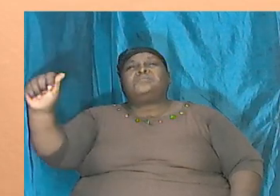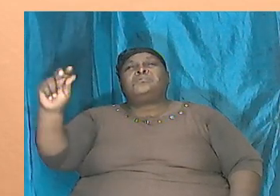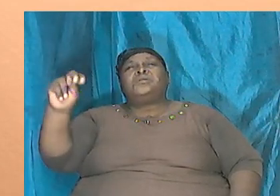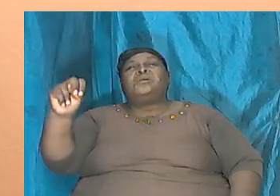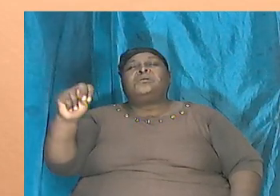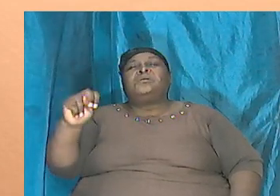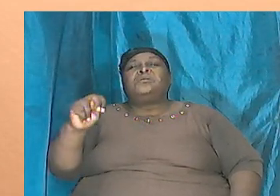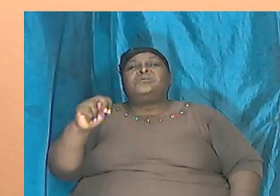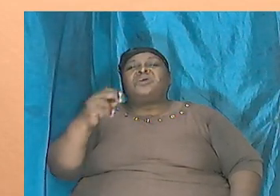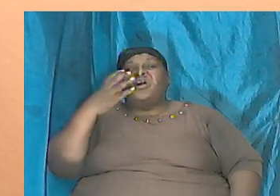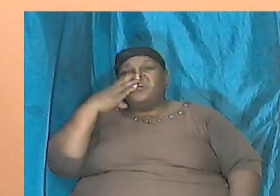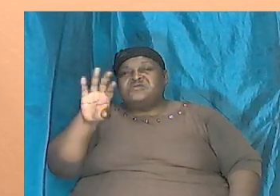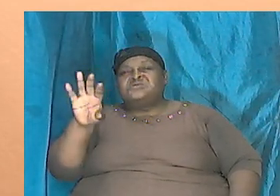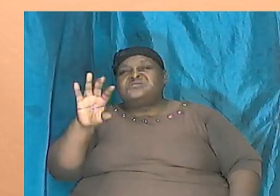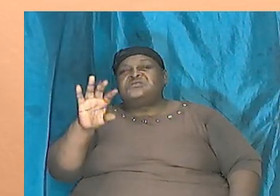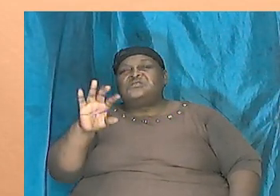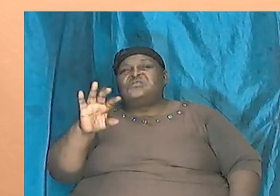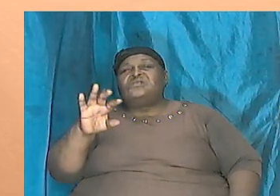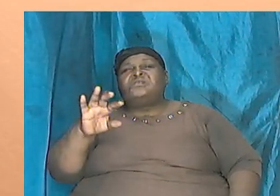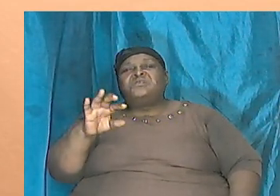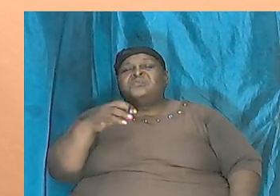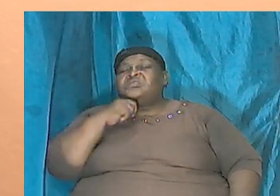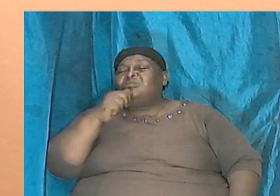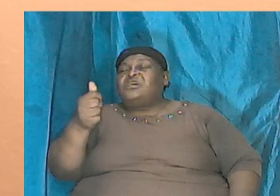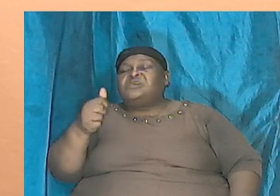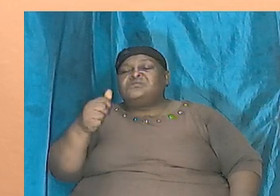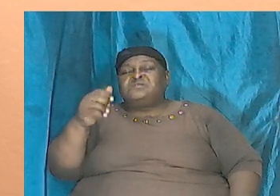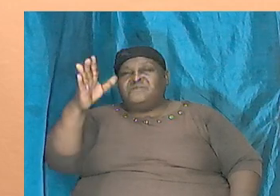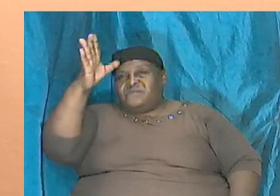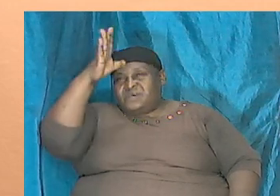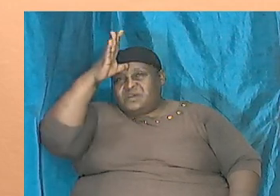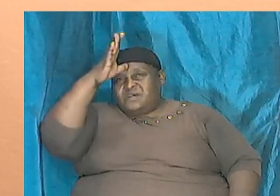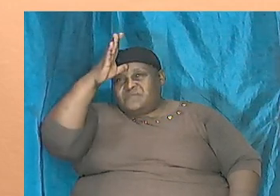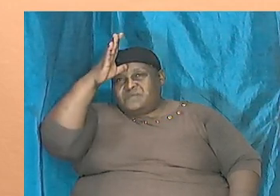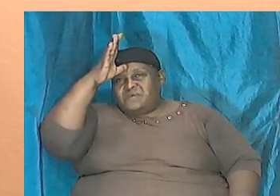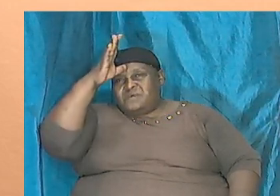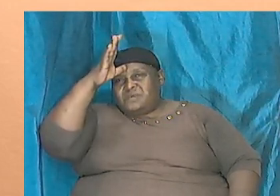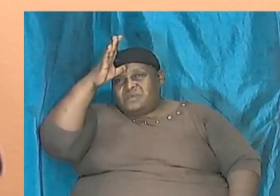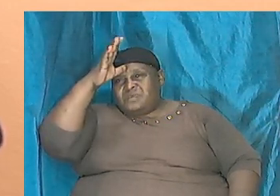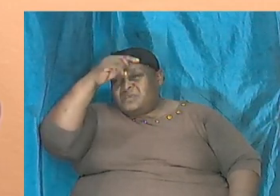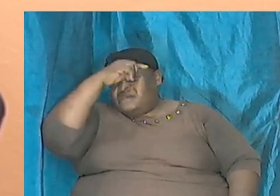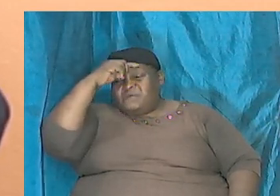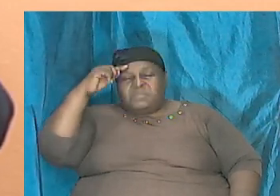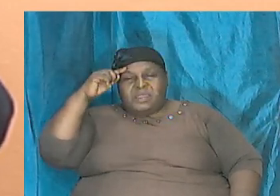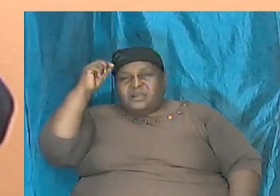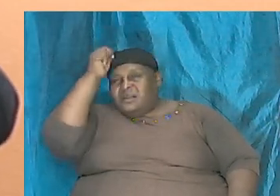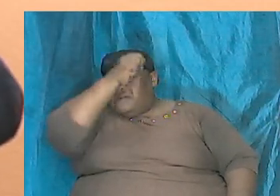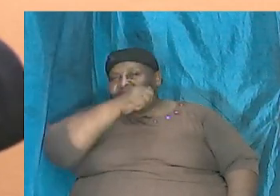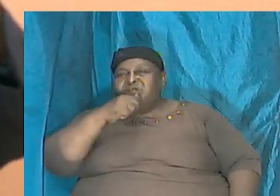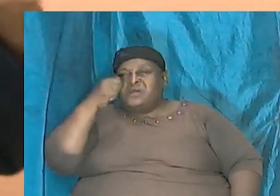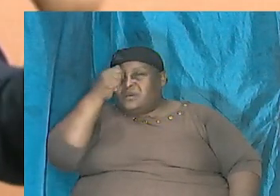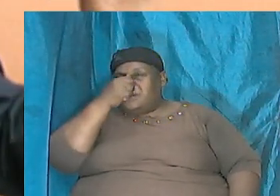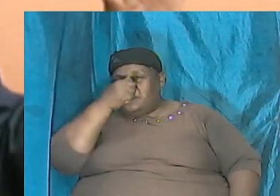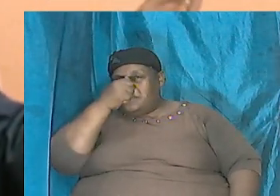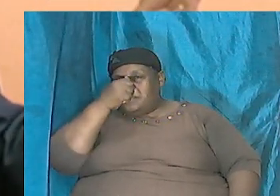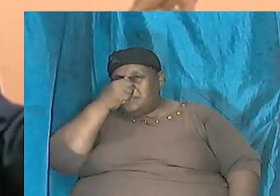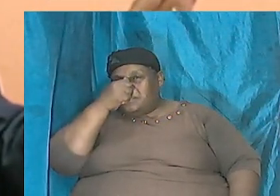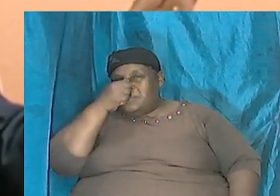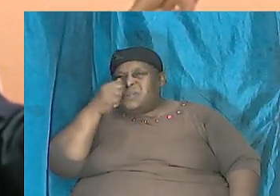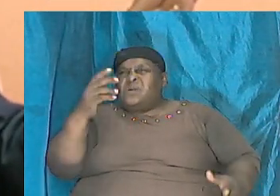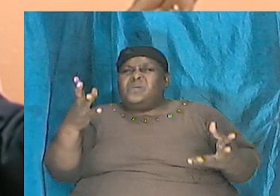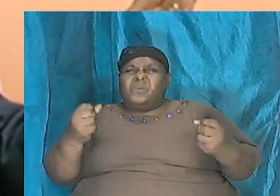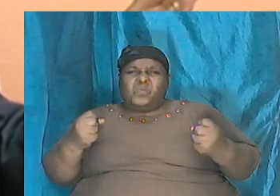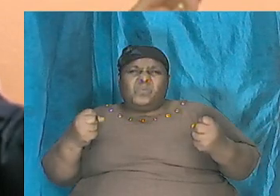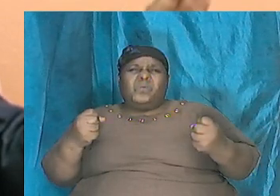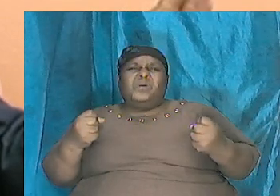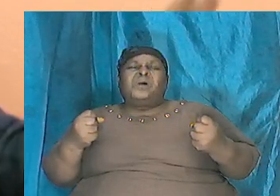and Canaan was not the father of the black Africans and so I wanted us and I want us to get that that cleared cleared up up in